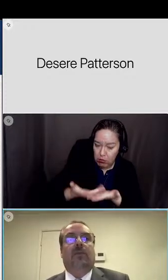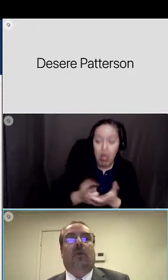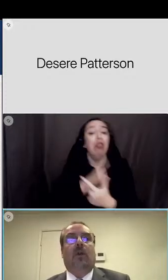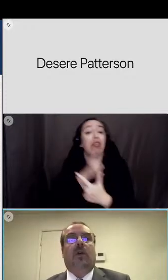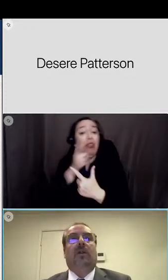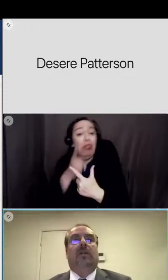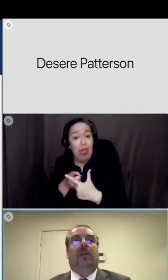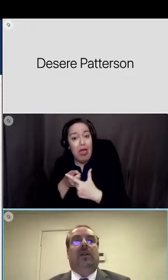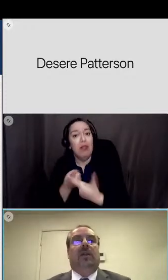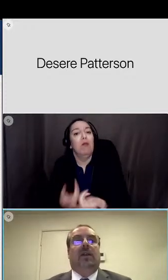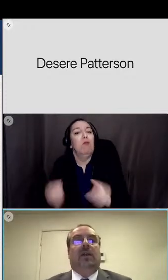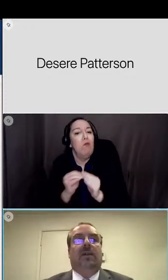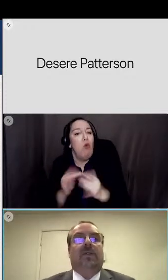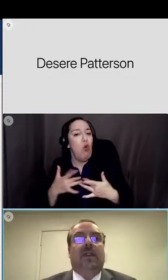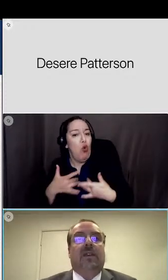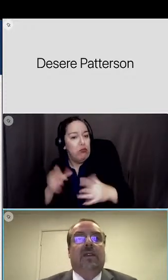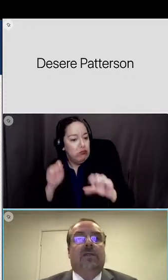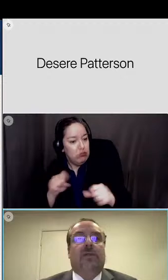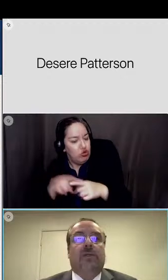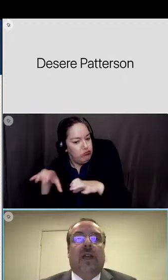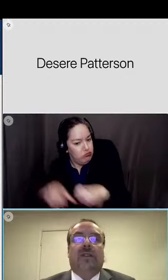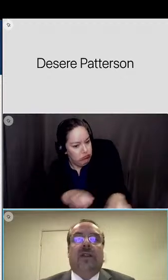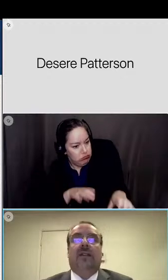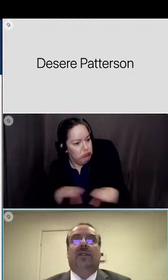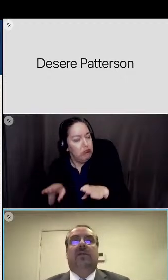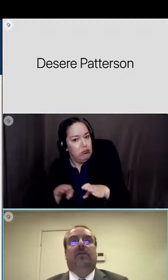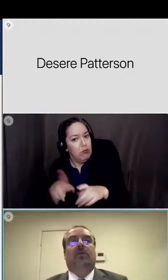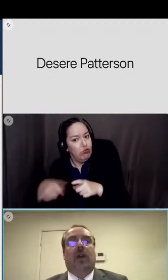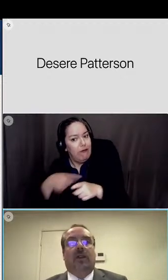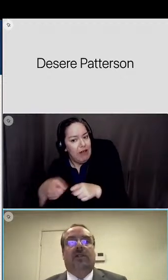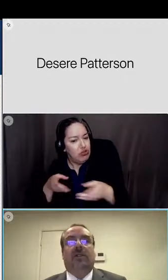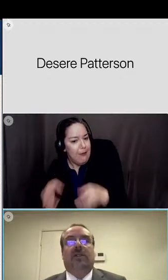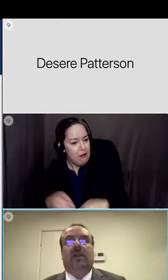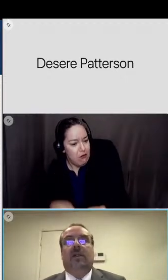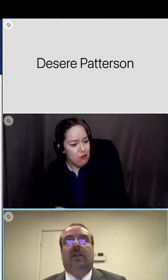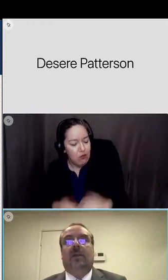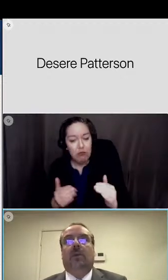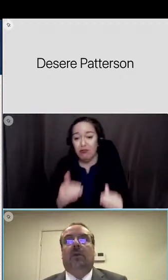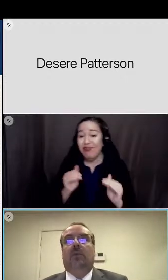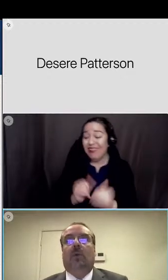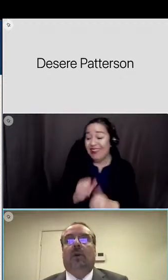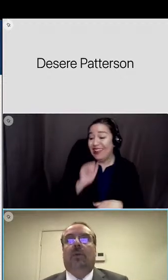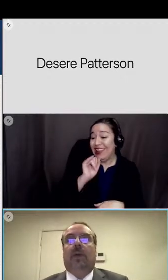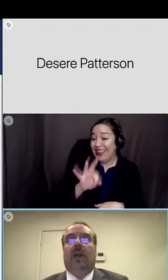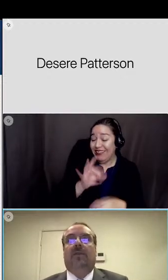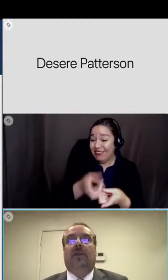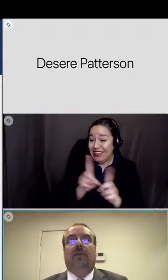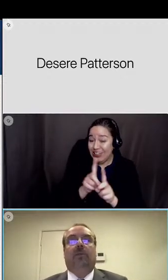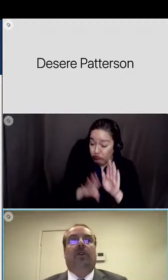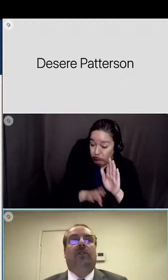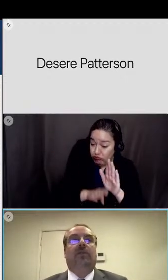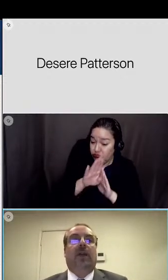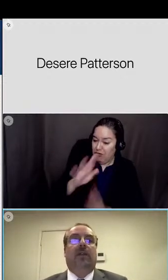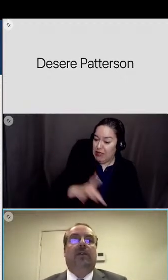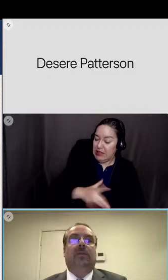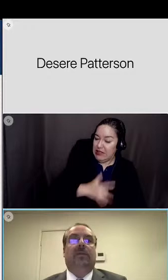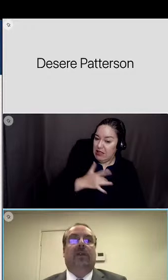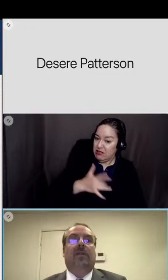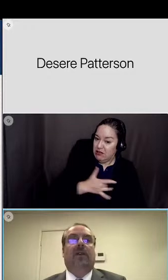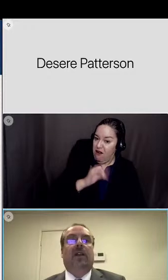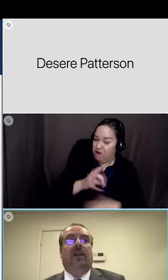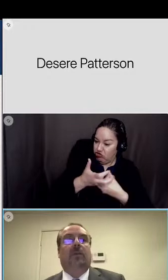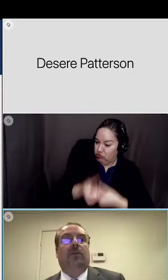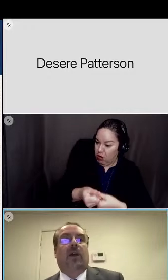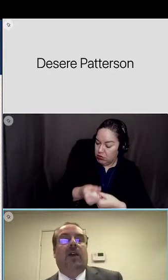number four if the district creates a sense of trust then employees will work and behave in a professional manner